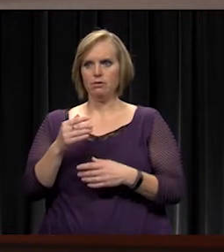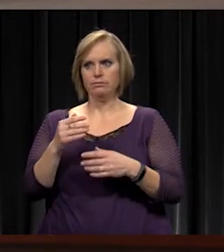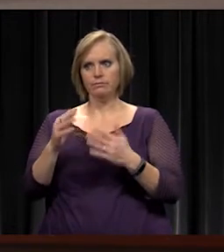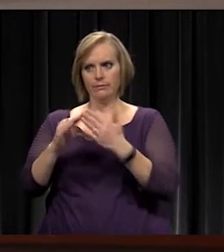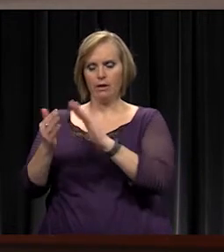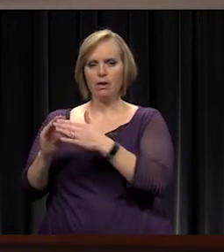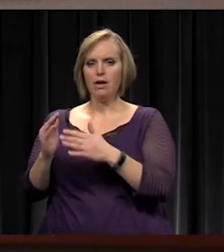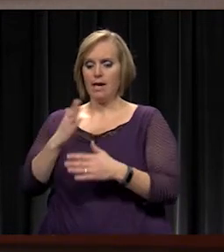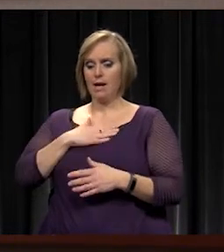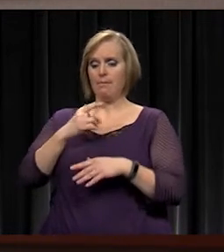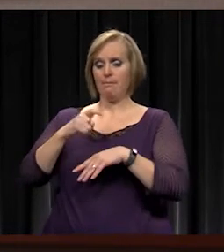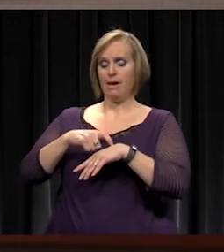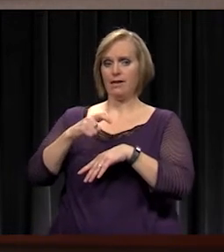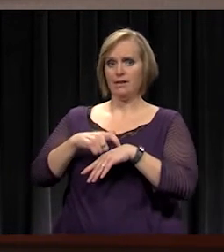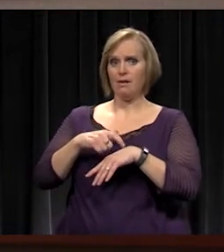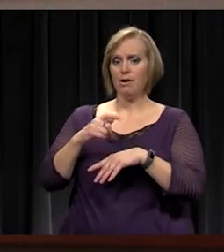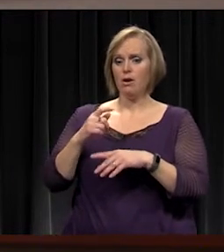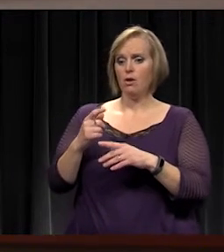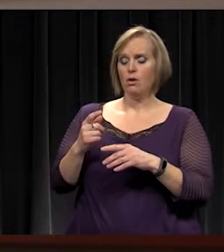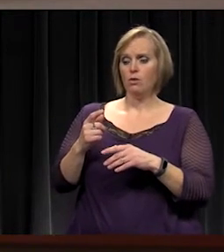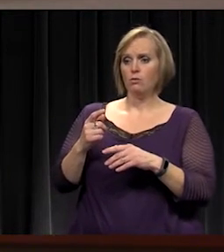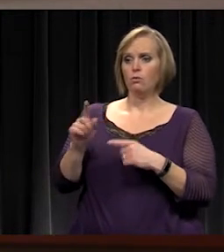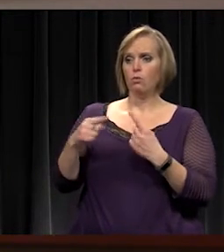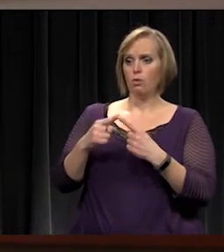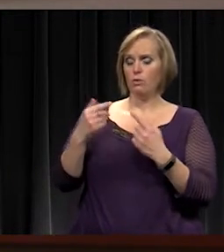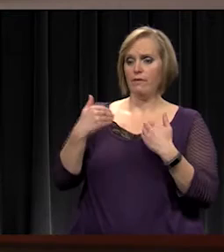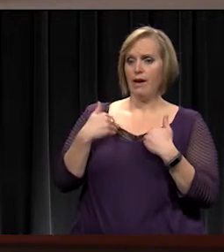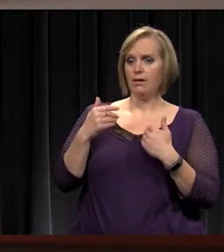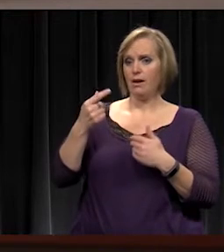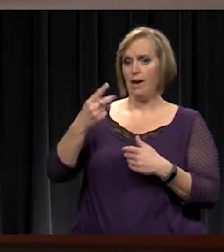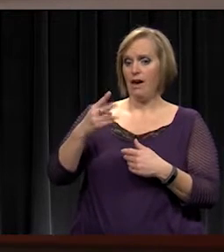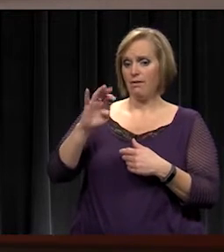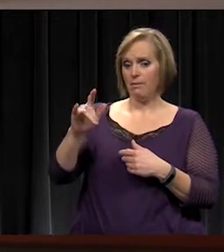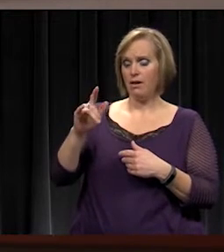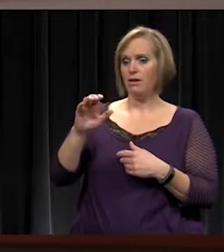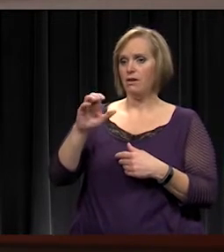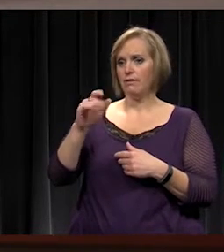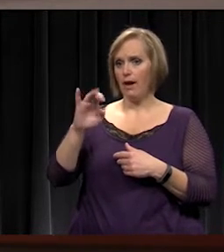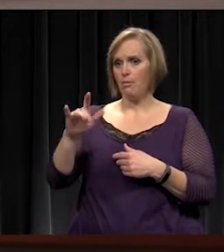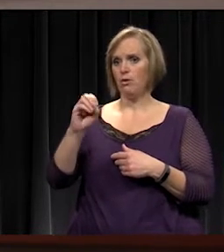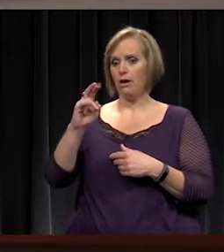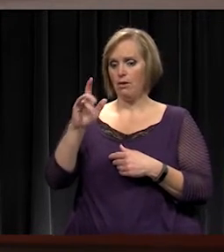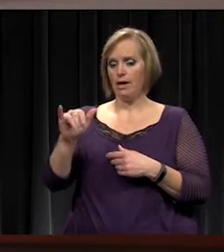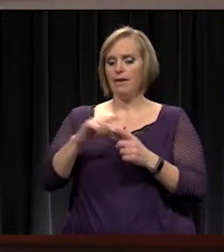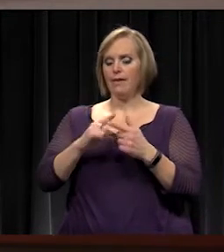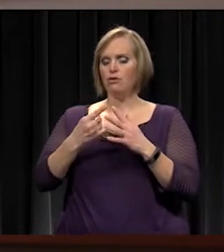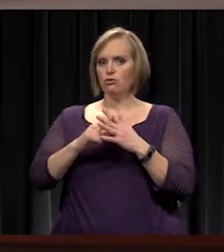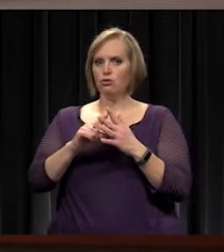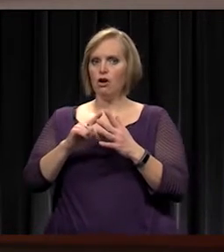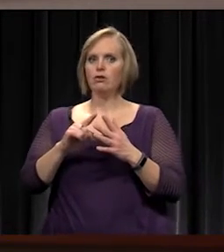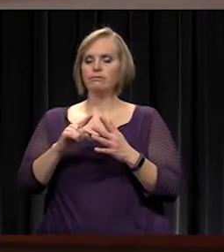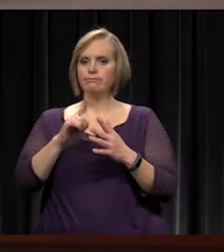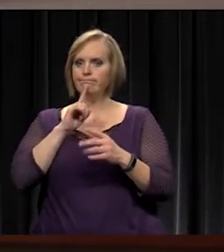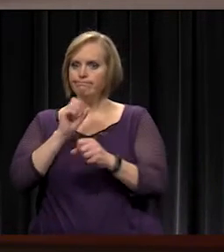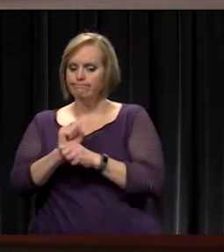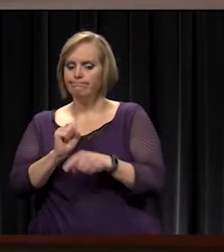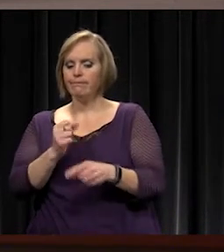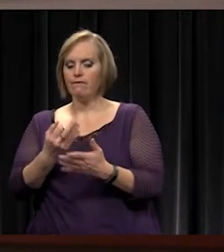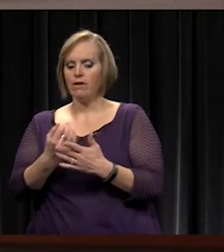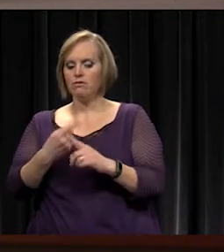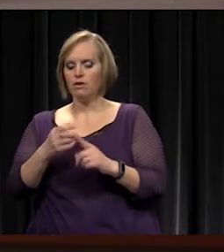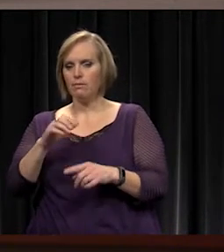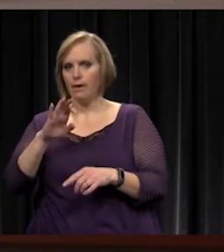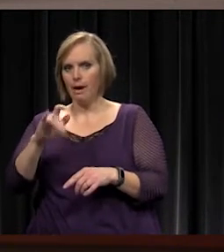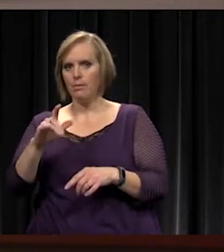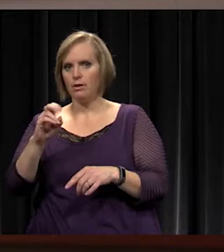nine years, once we had a half of a mil of capital outlay. So when you start talking about committing funds out of capital outlay, if it's going to fluctuate that